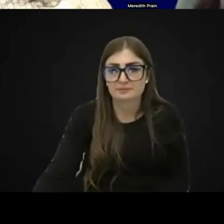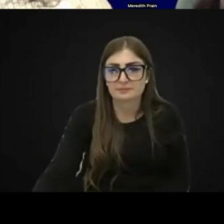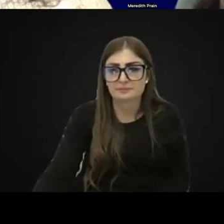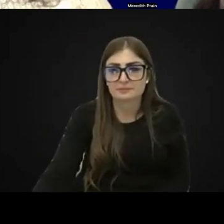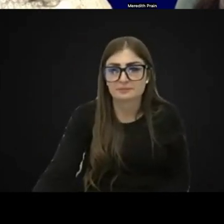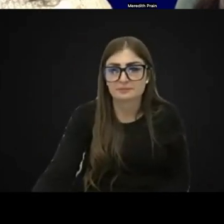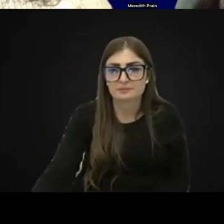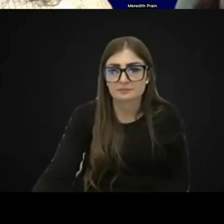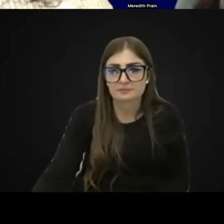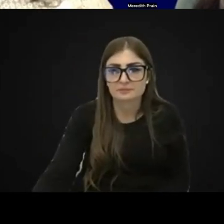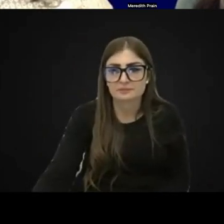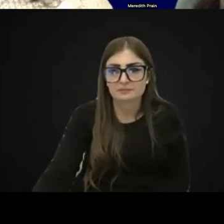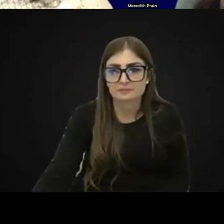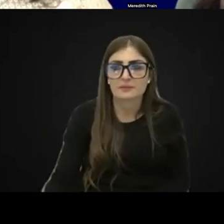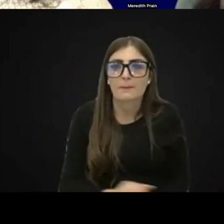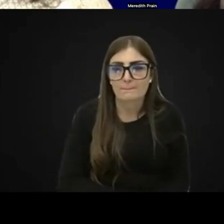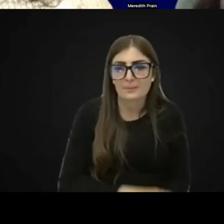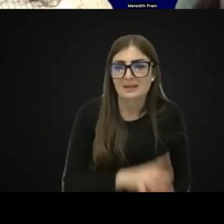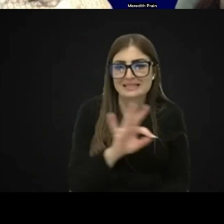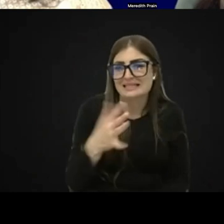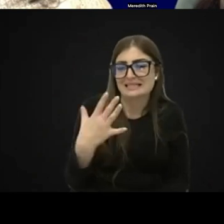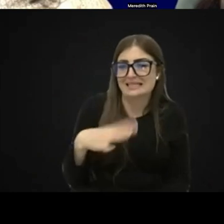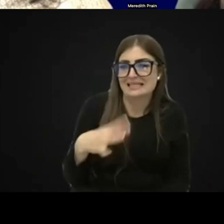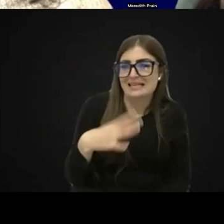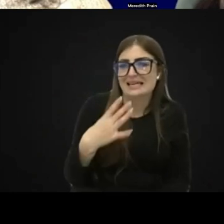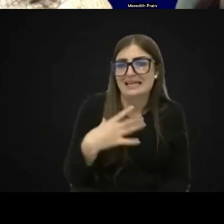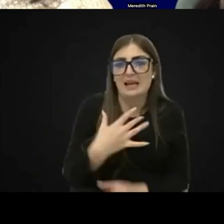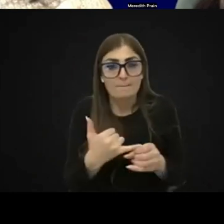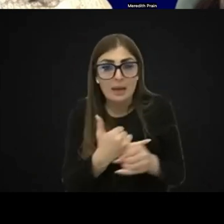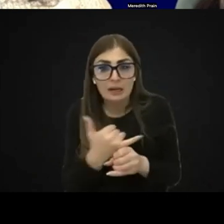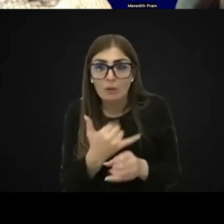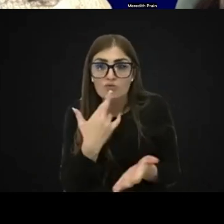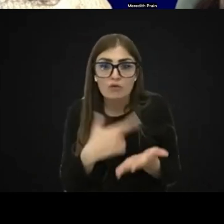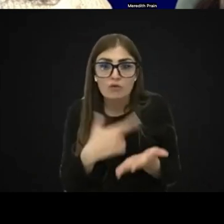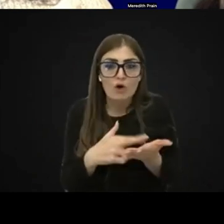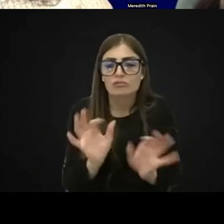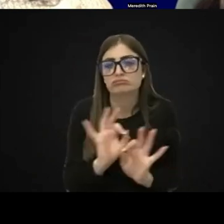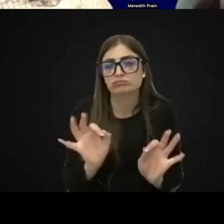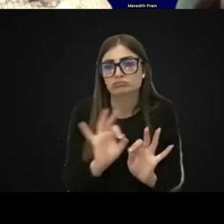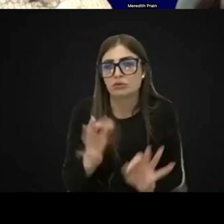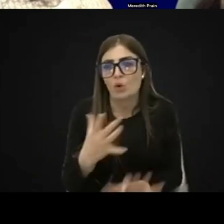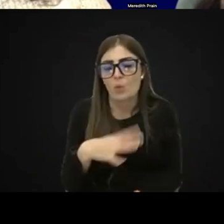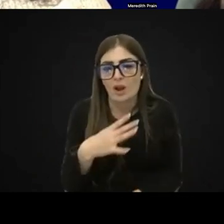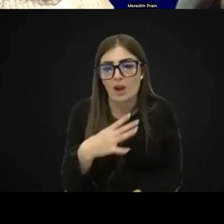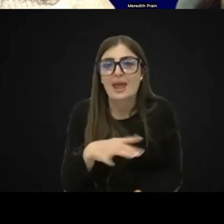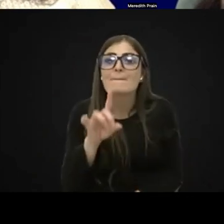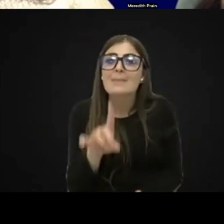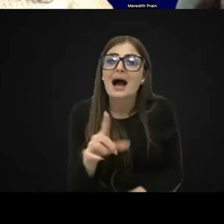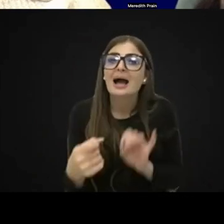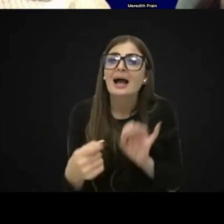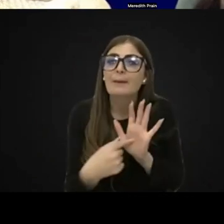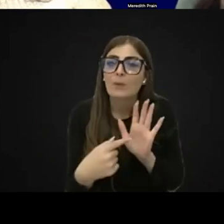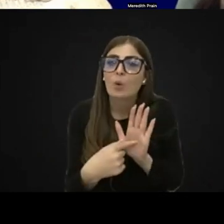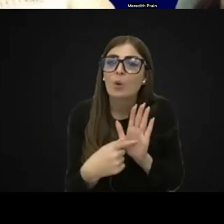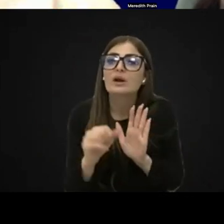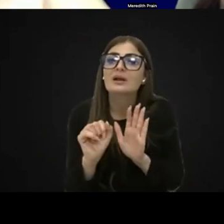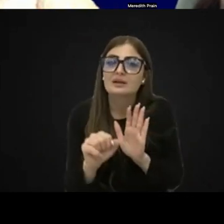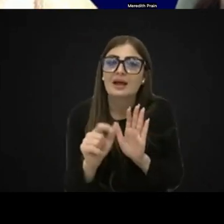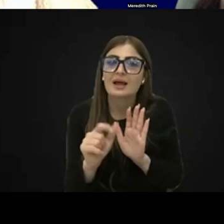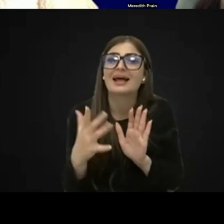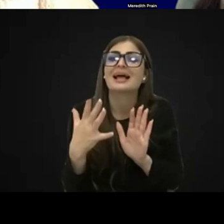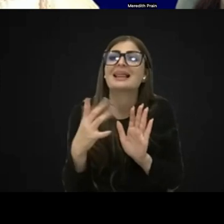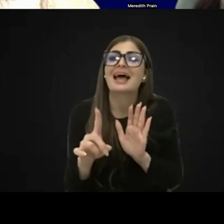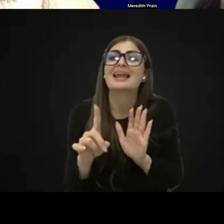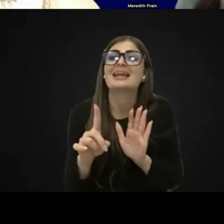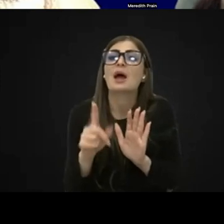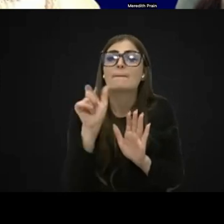doesn't, that doesn't need a medical referral. But it is important that when the person does go